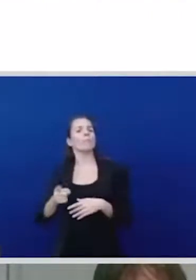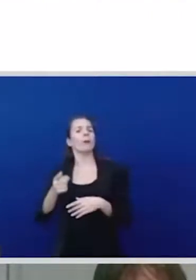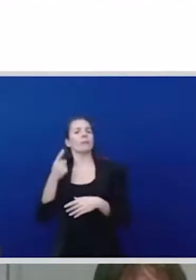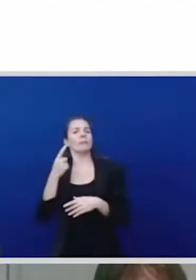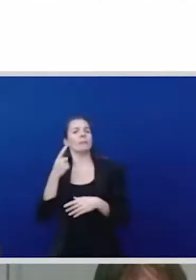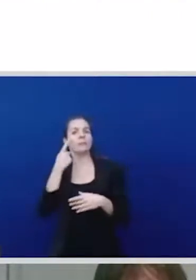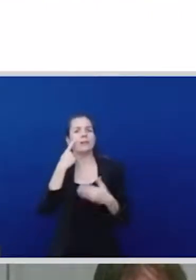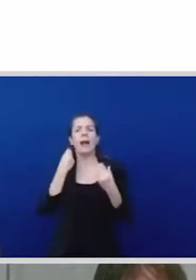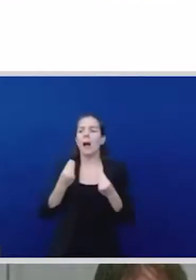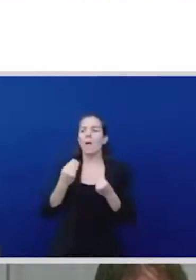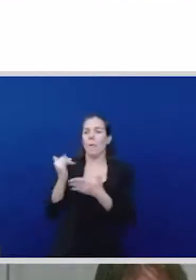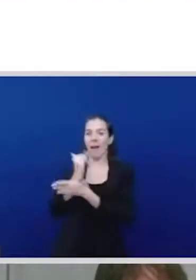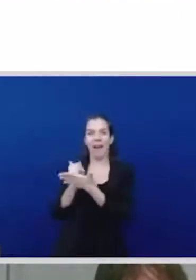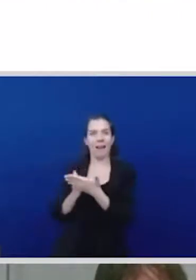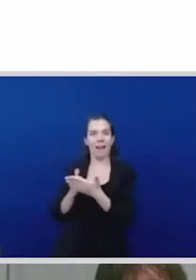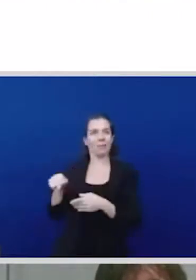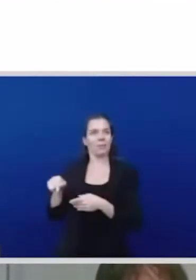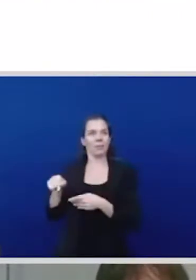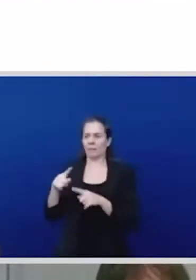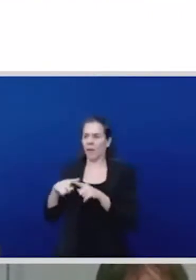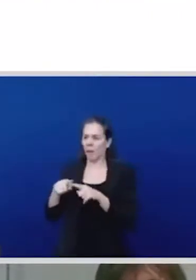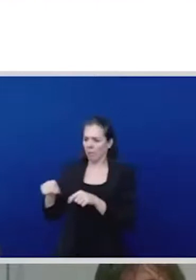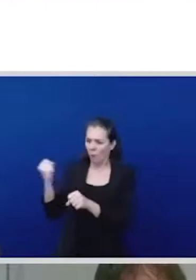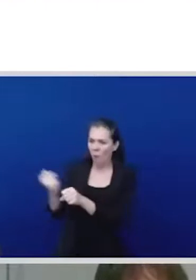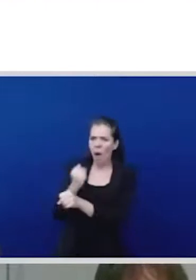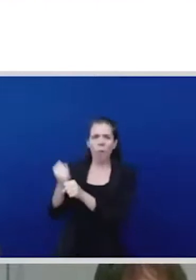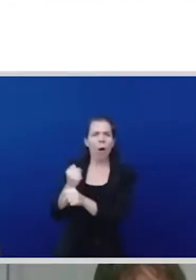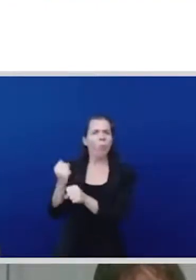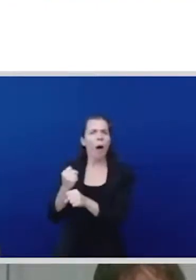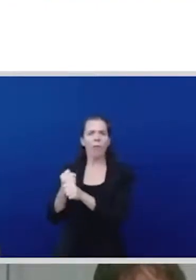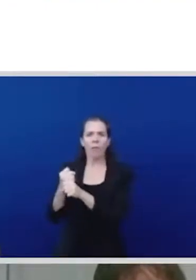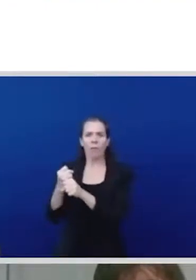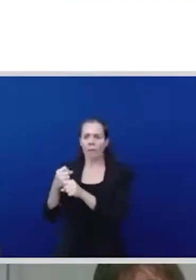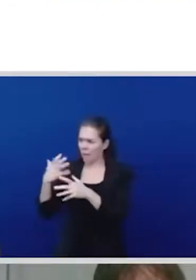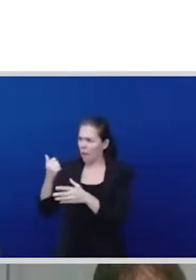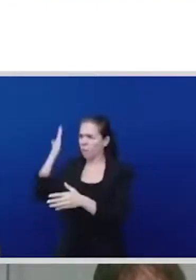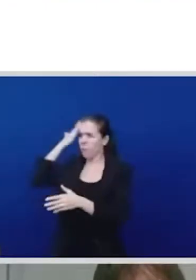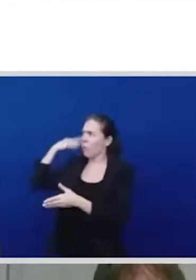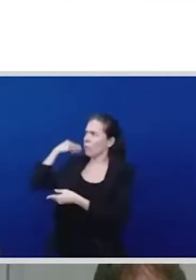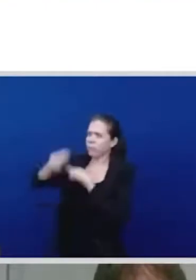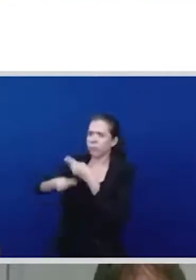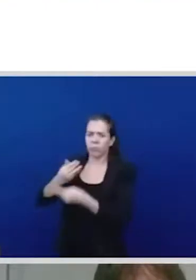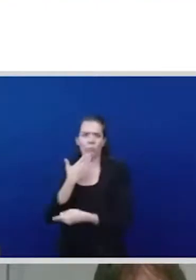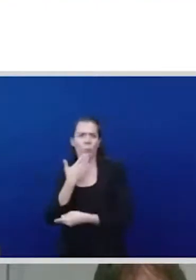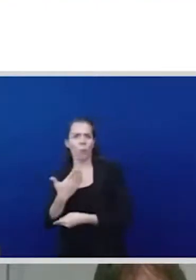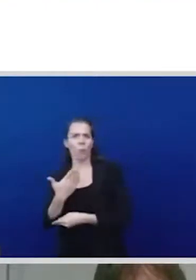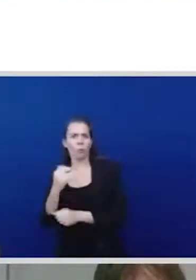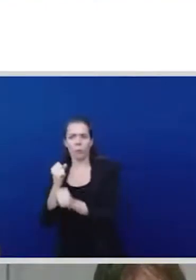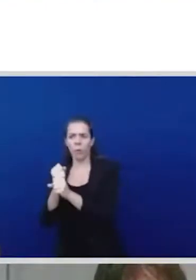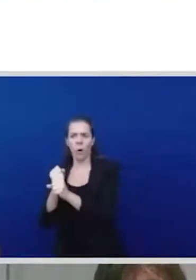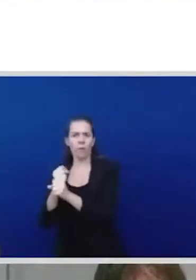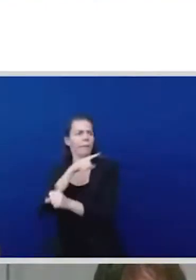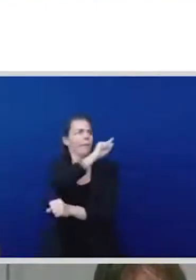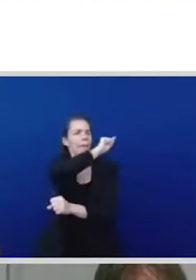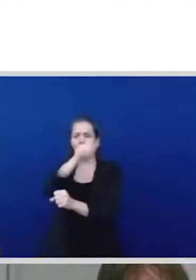that story was had a meaning it had a foundation to what that community was about and that's that's a lot of our in a lot of our